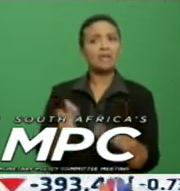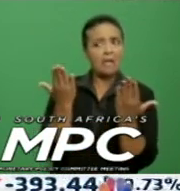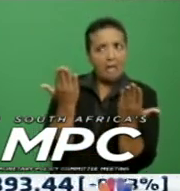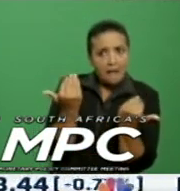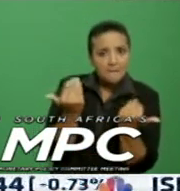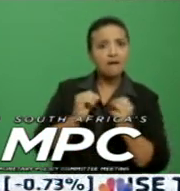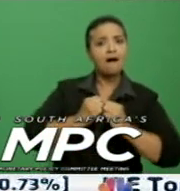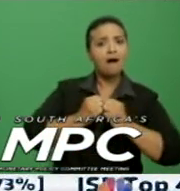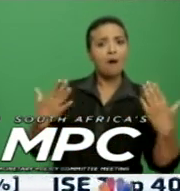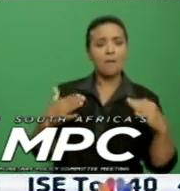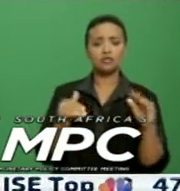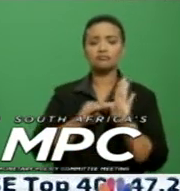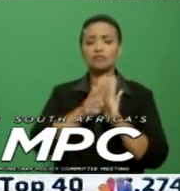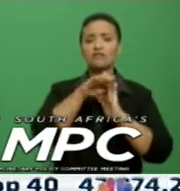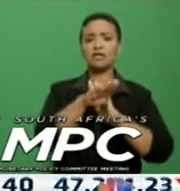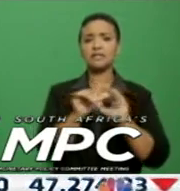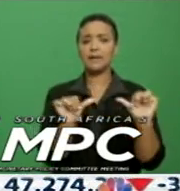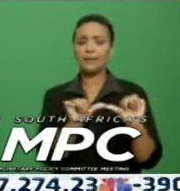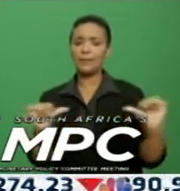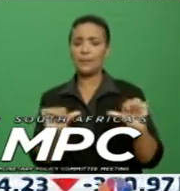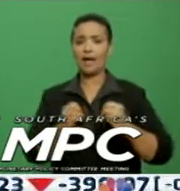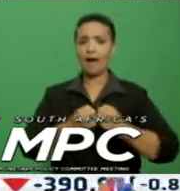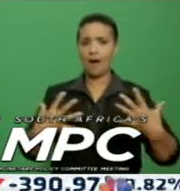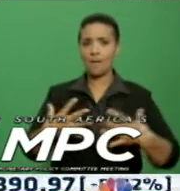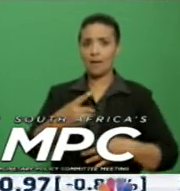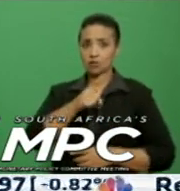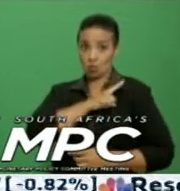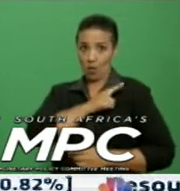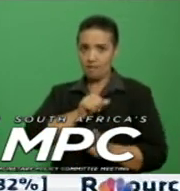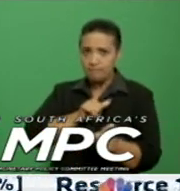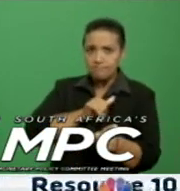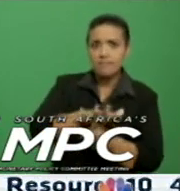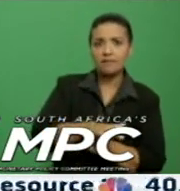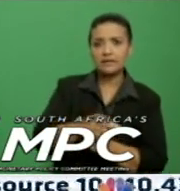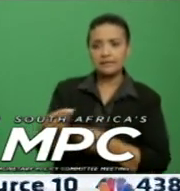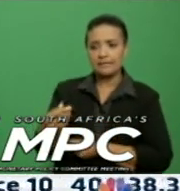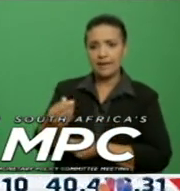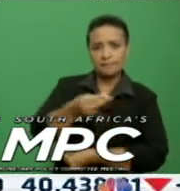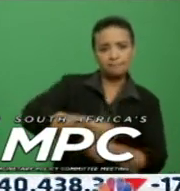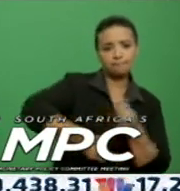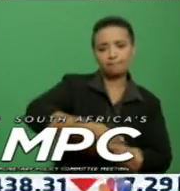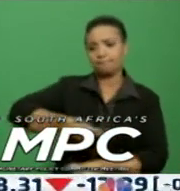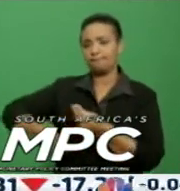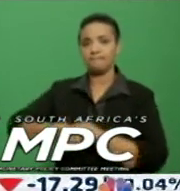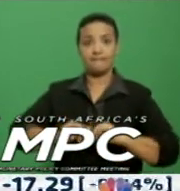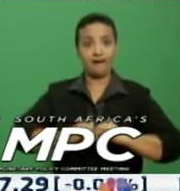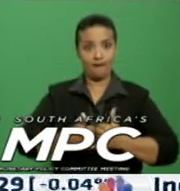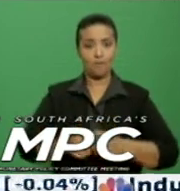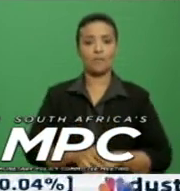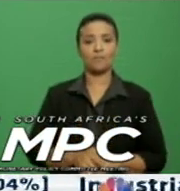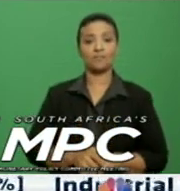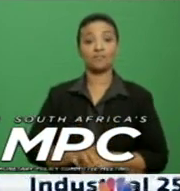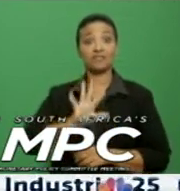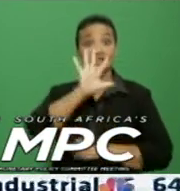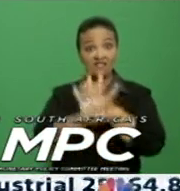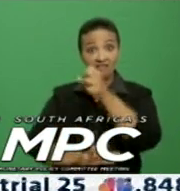-even inflation rates remain sensitive to exchange rate movements. While five-year break-even